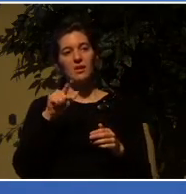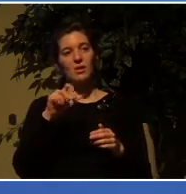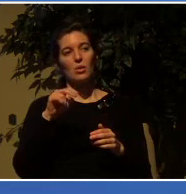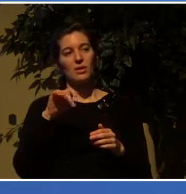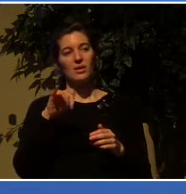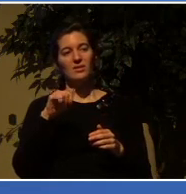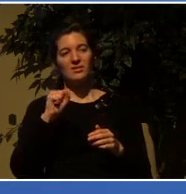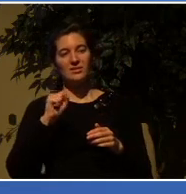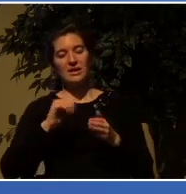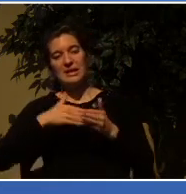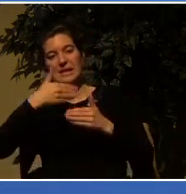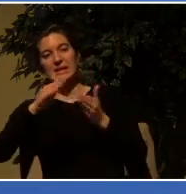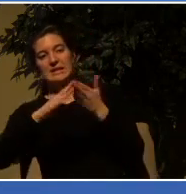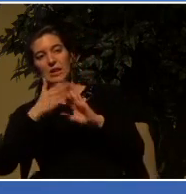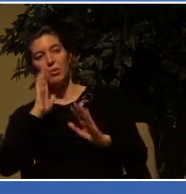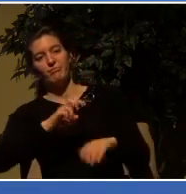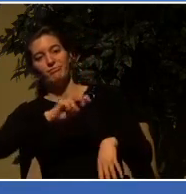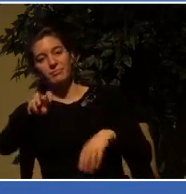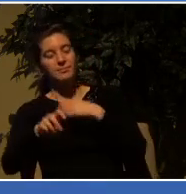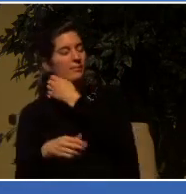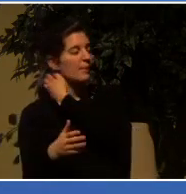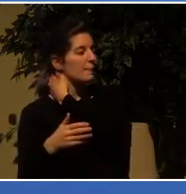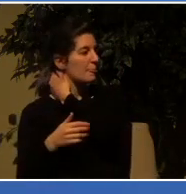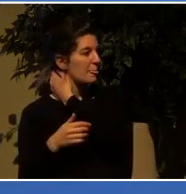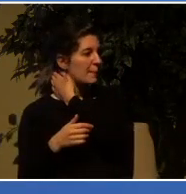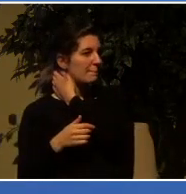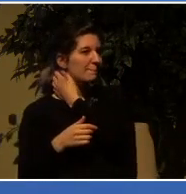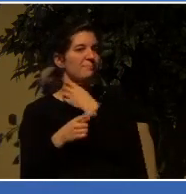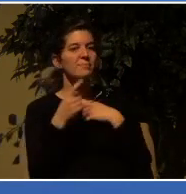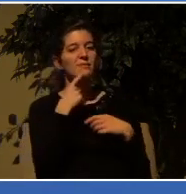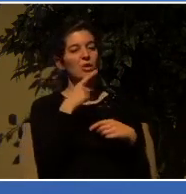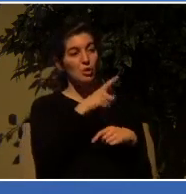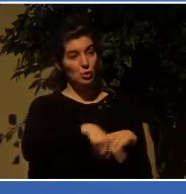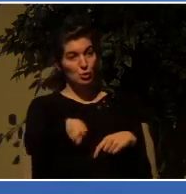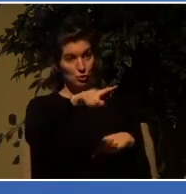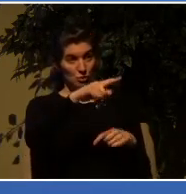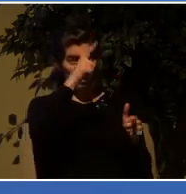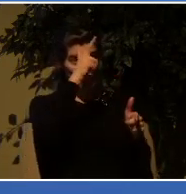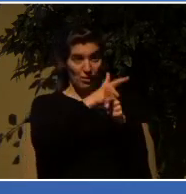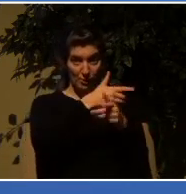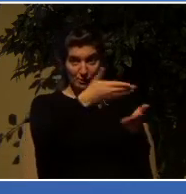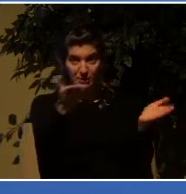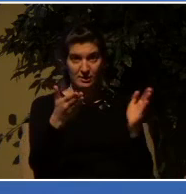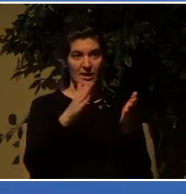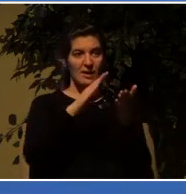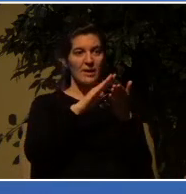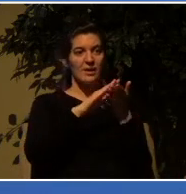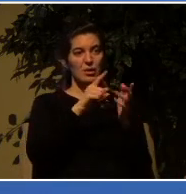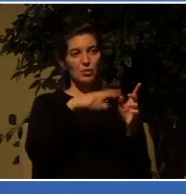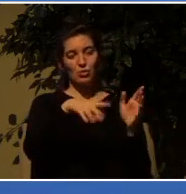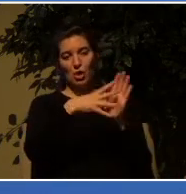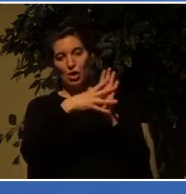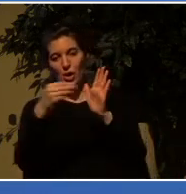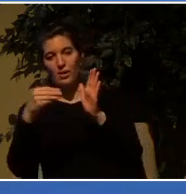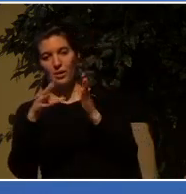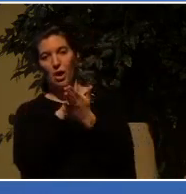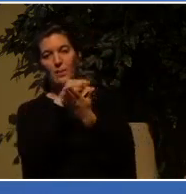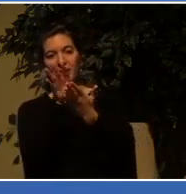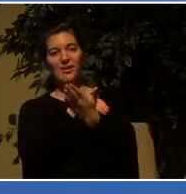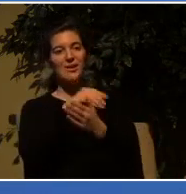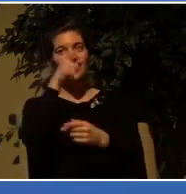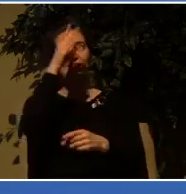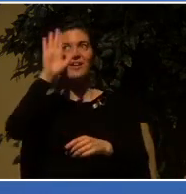on his journey. And he says, for you brothers became imitators of God's churches in Judea, which are in Christ Jesus.